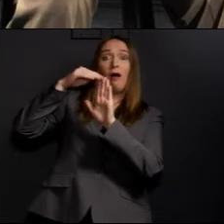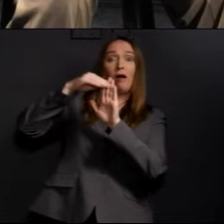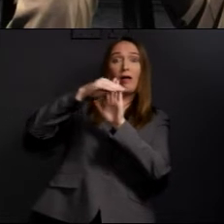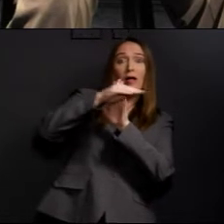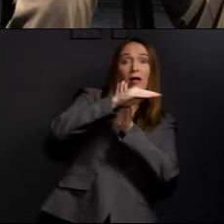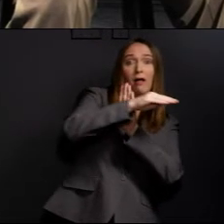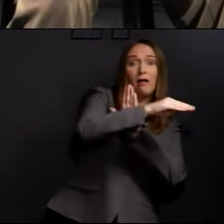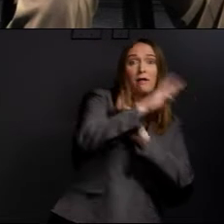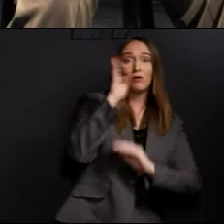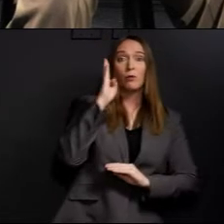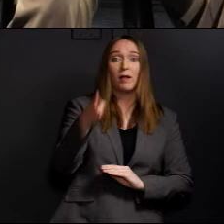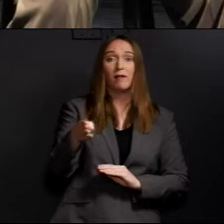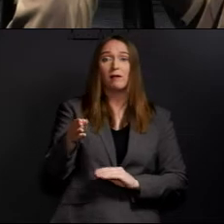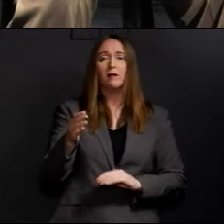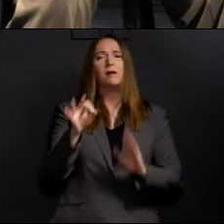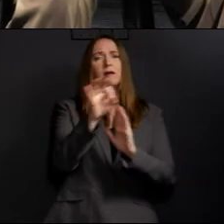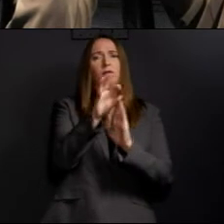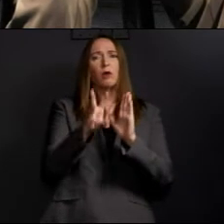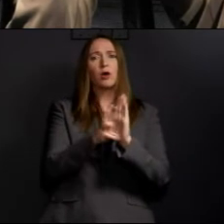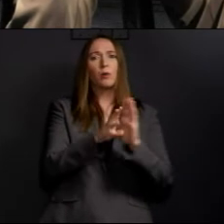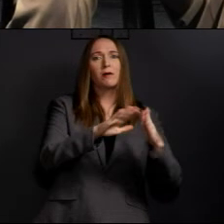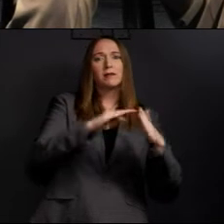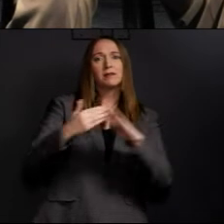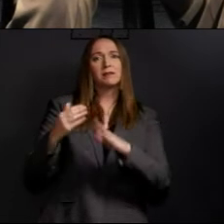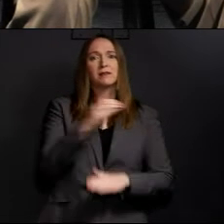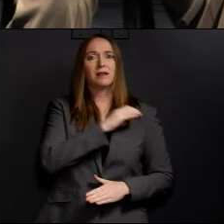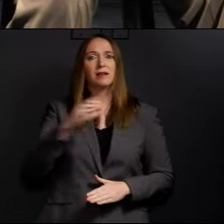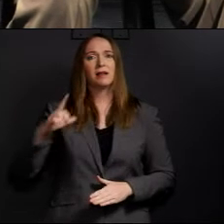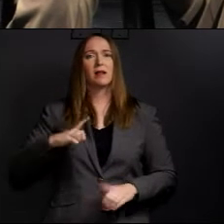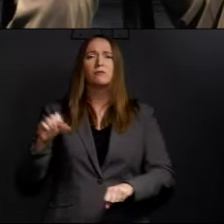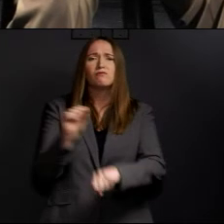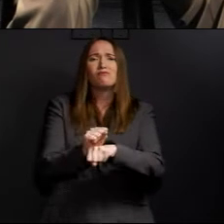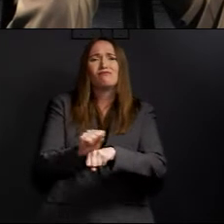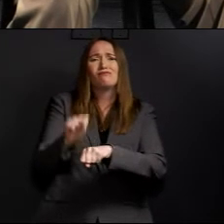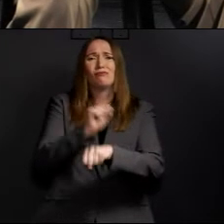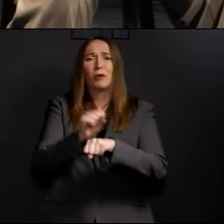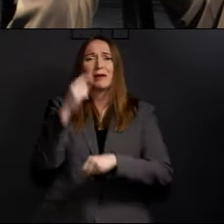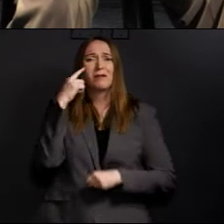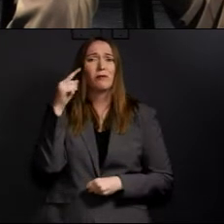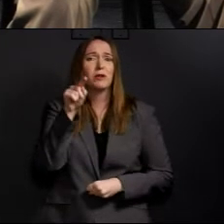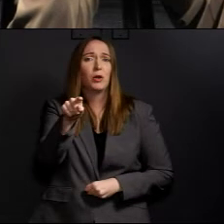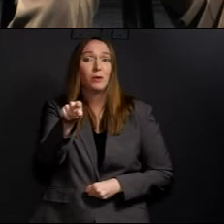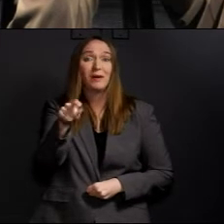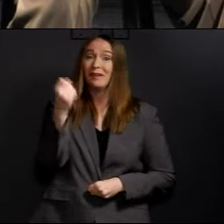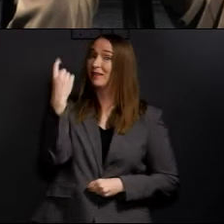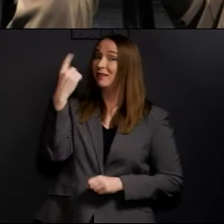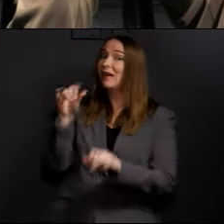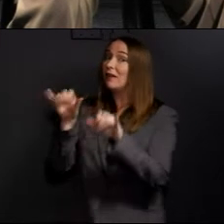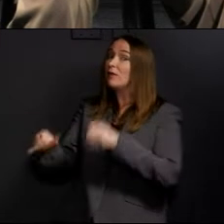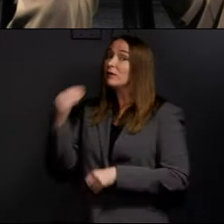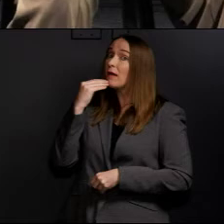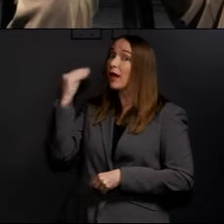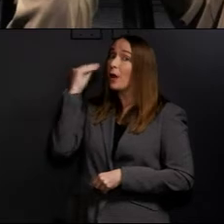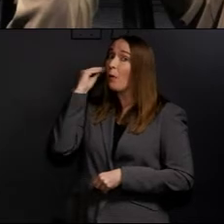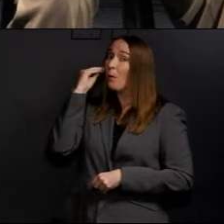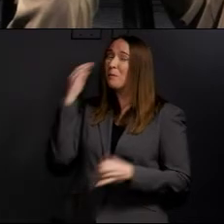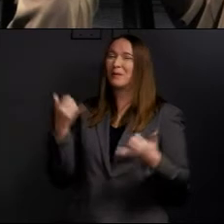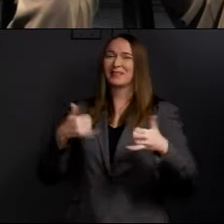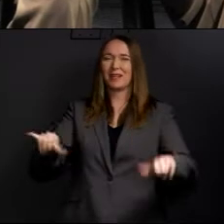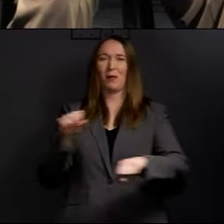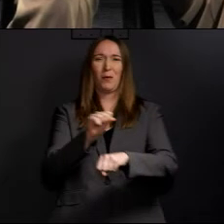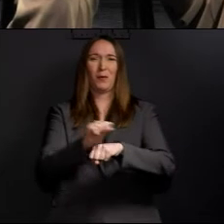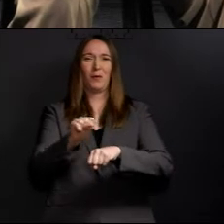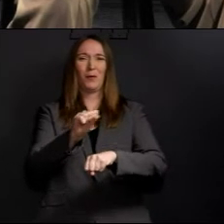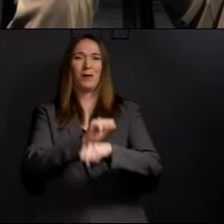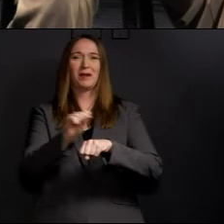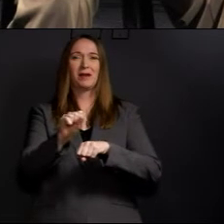council that's working hard on your behalf. They may be working from home, but they're working hard for you. And they are available on